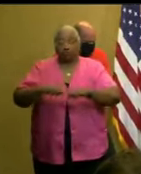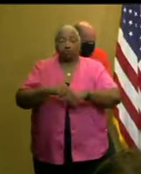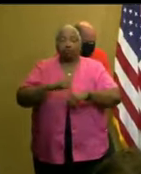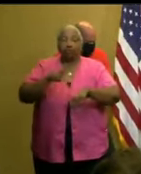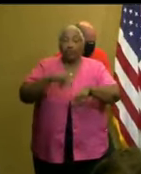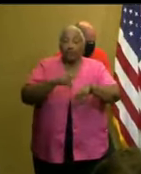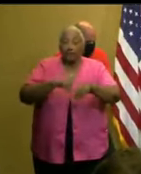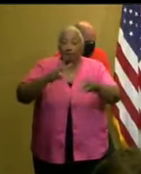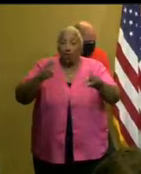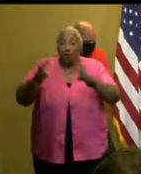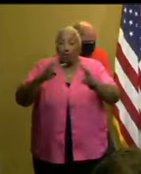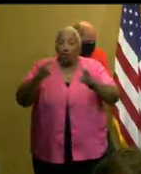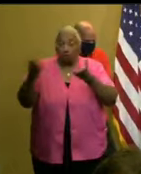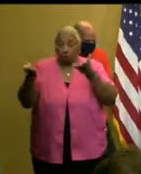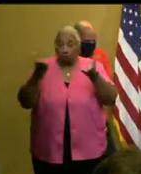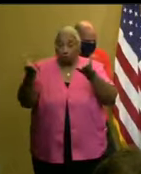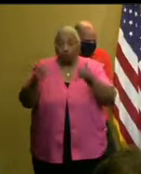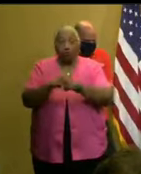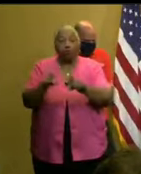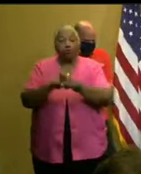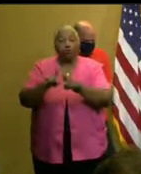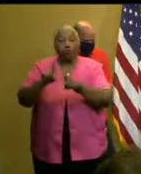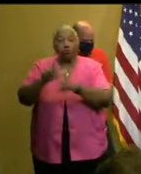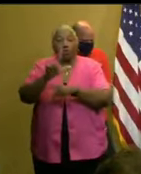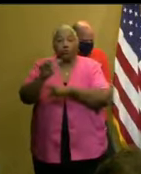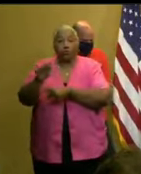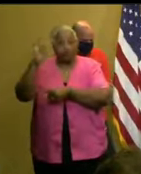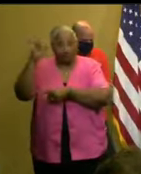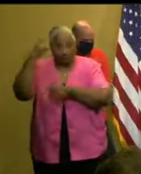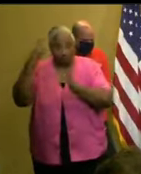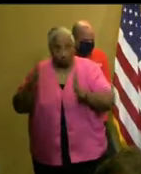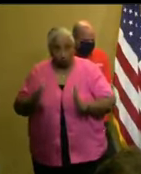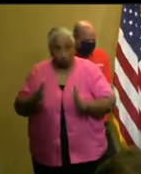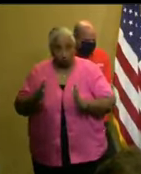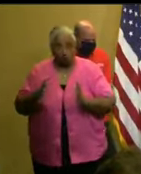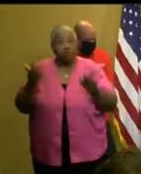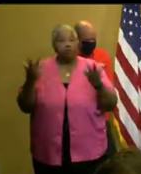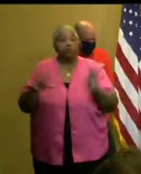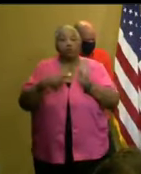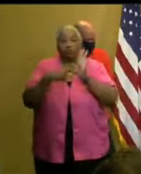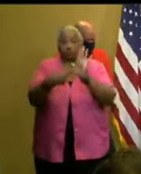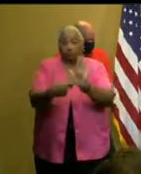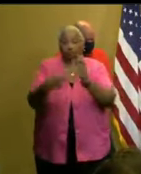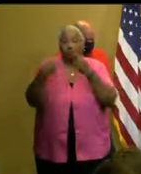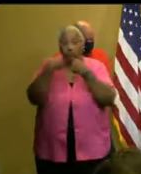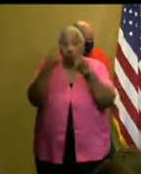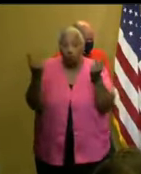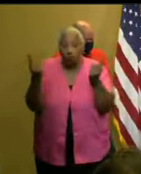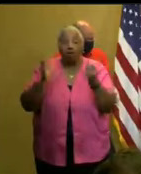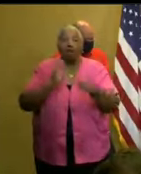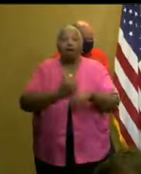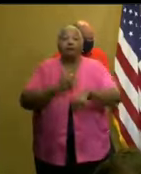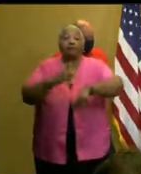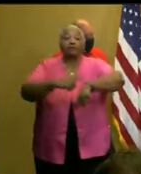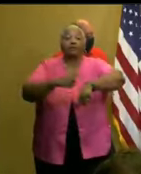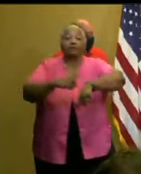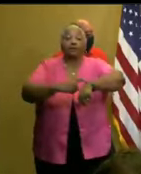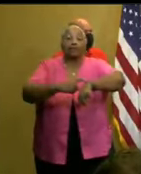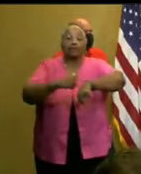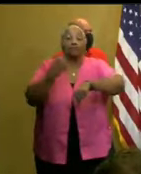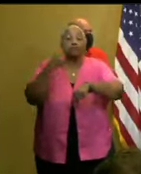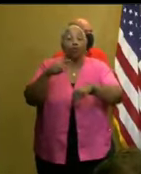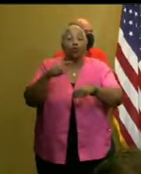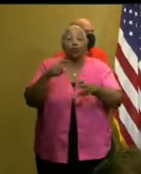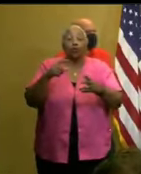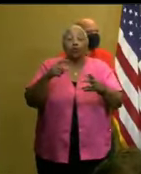National Weather Service, as well as the governor of the state of Louisiana, have indicated that our time for even